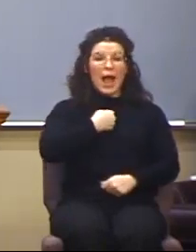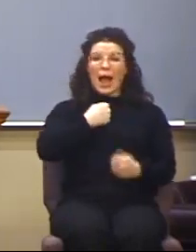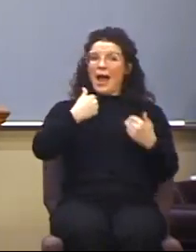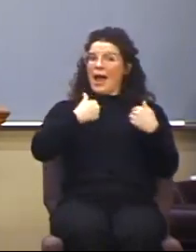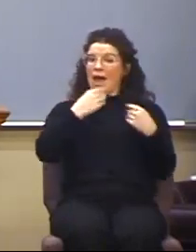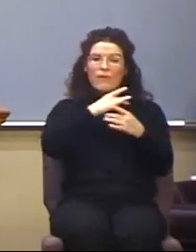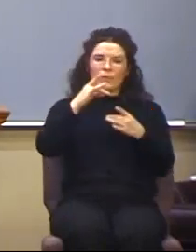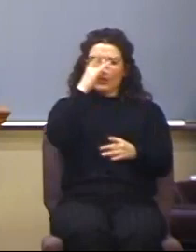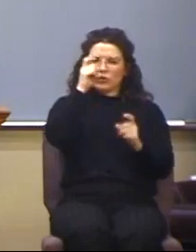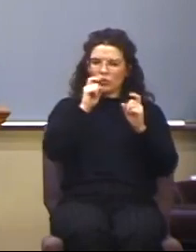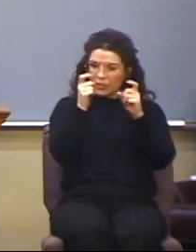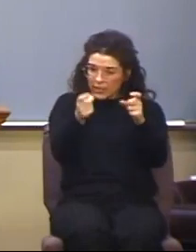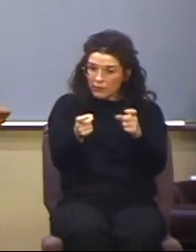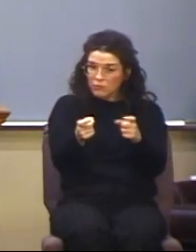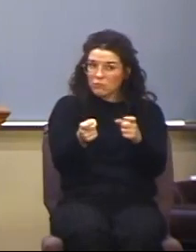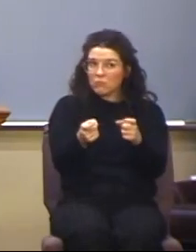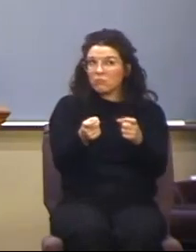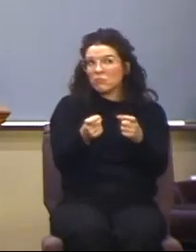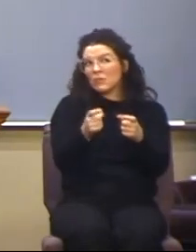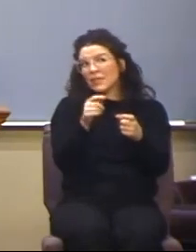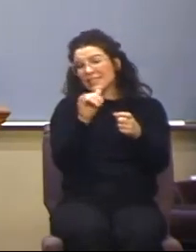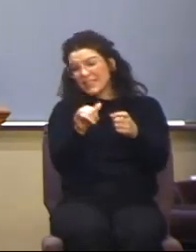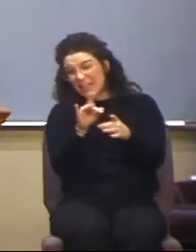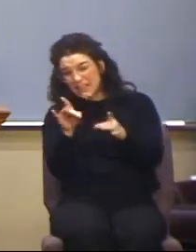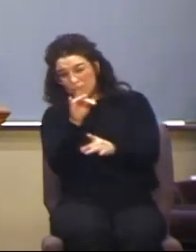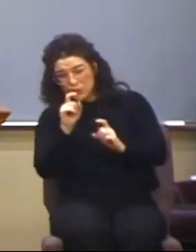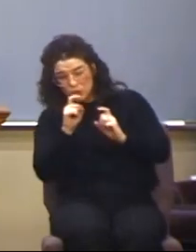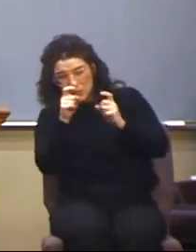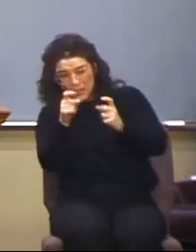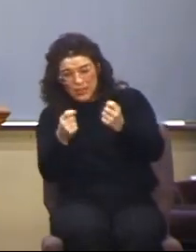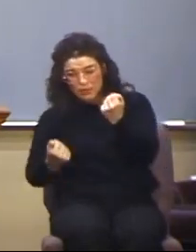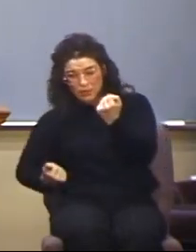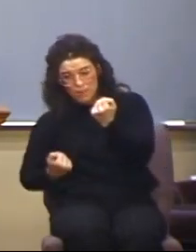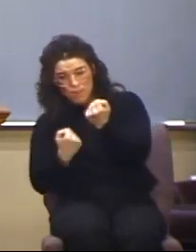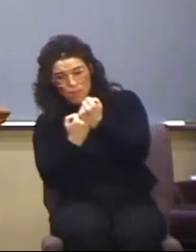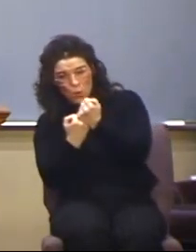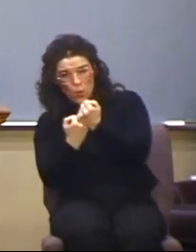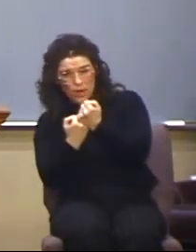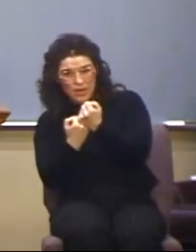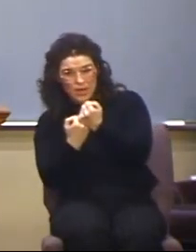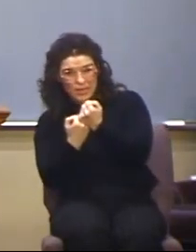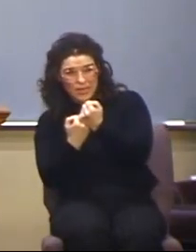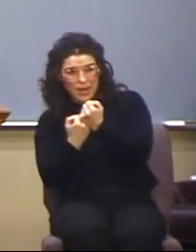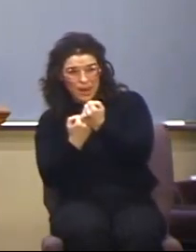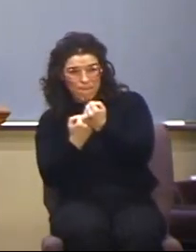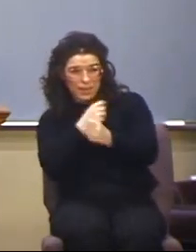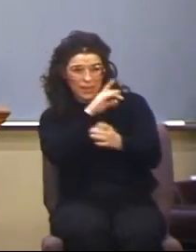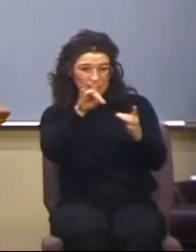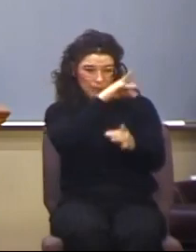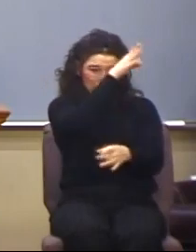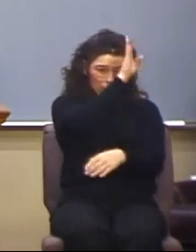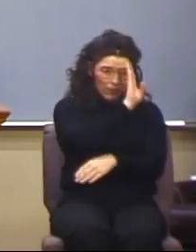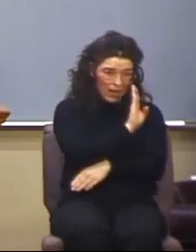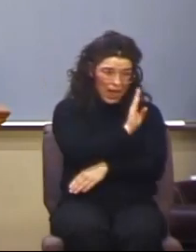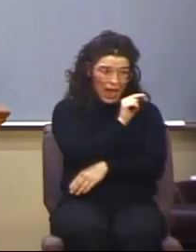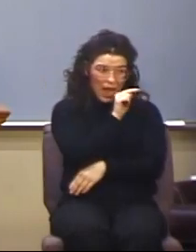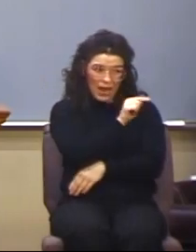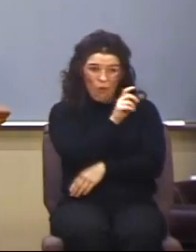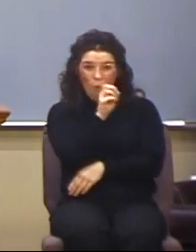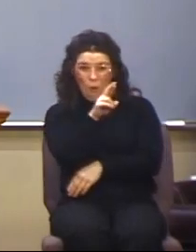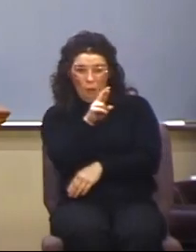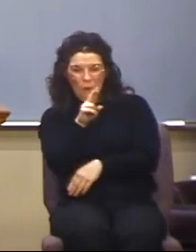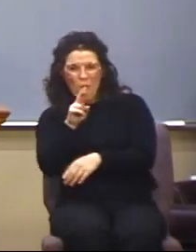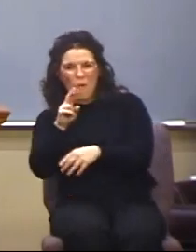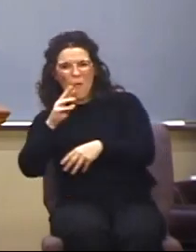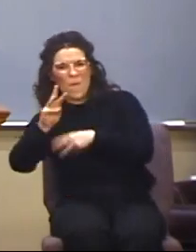are truly empowered by the Spirit of God, or rather, they're operating in the realm of the flesh.